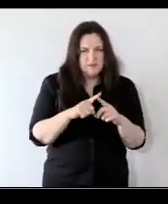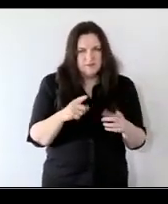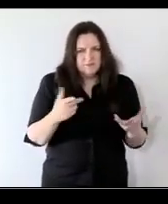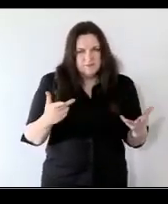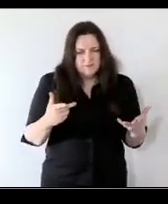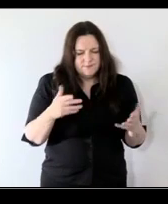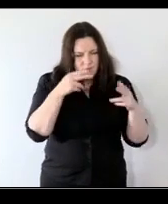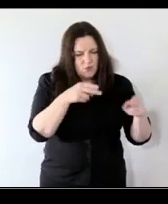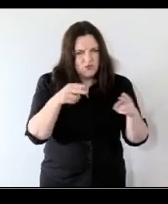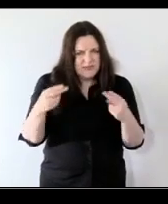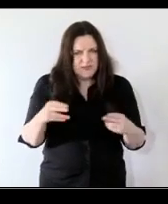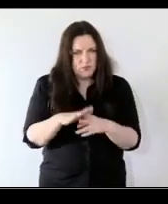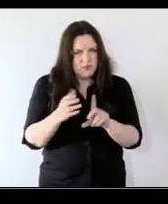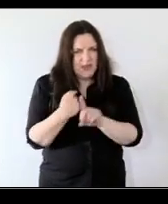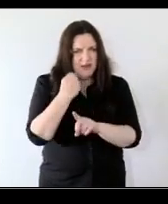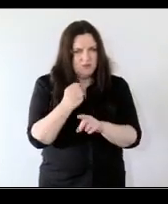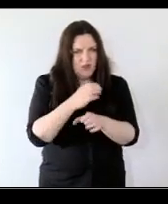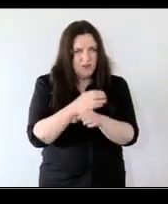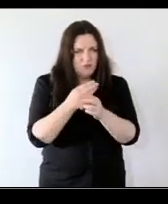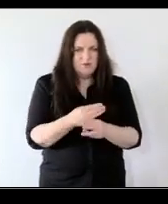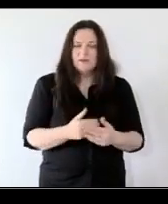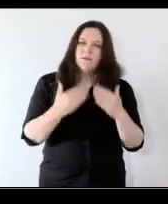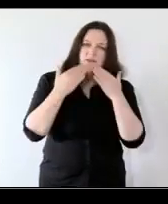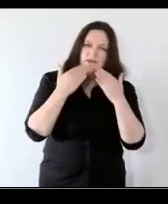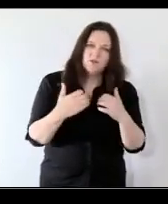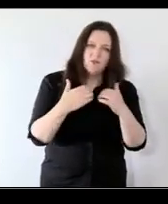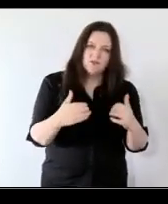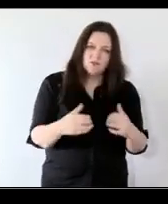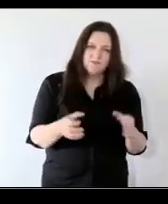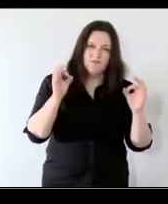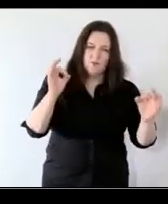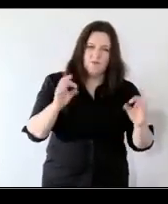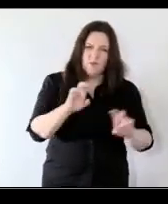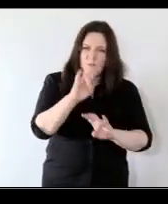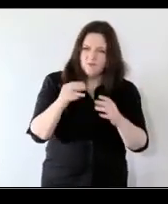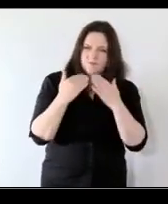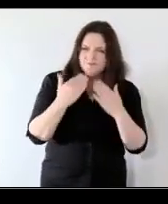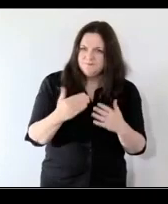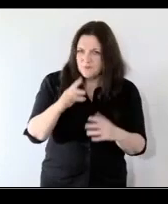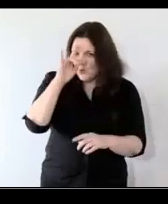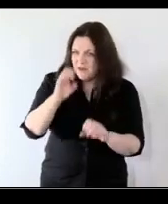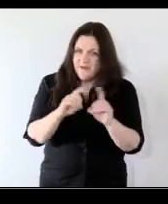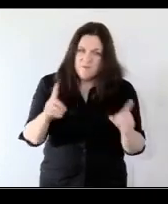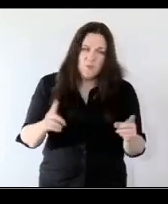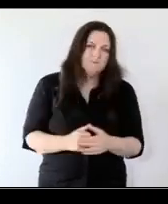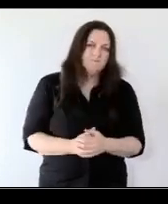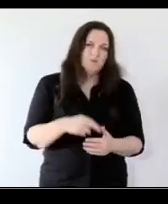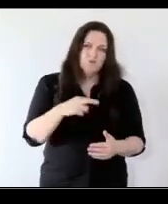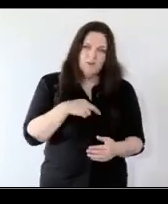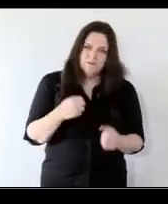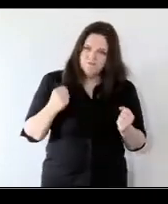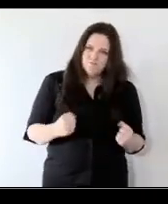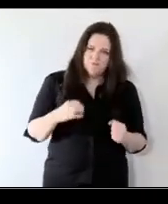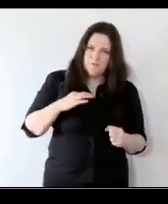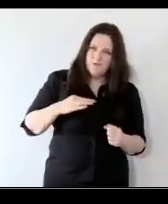poverty very good well thank you to our audience those questions were just absolutely wonderful and i hope everybody really benefited from